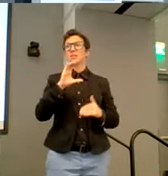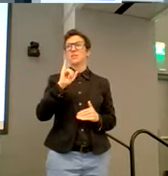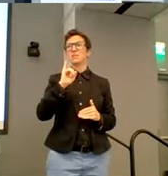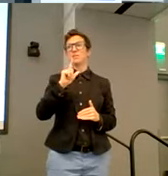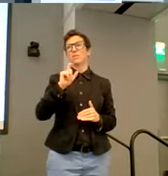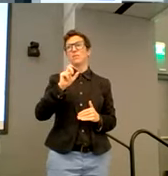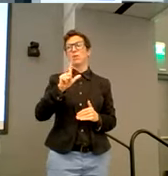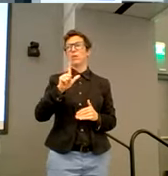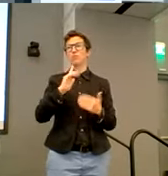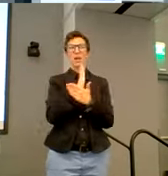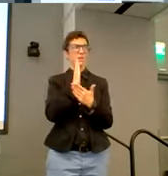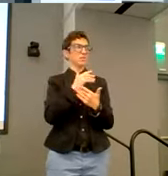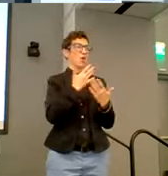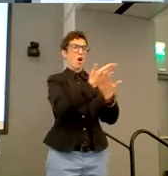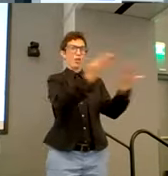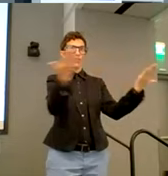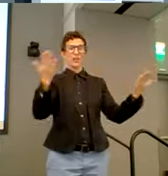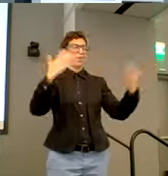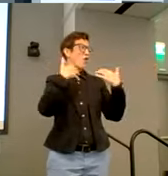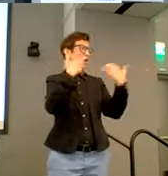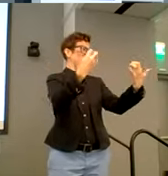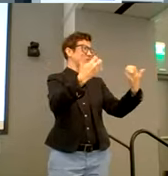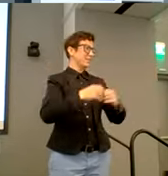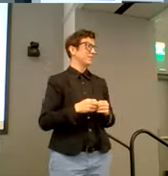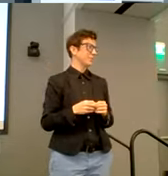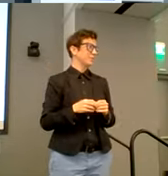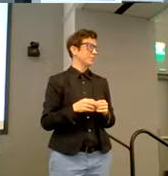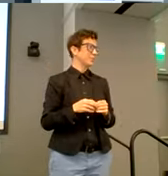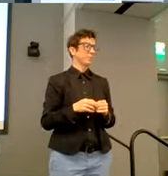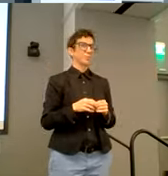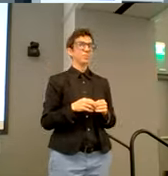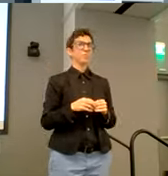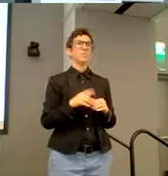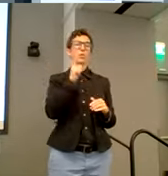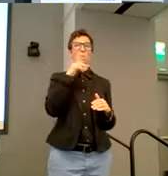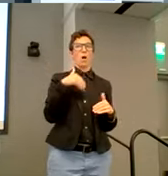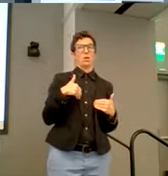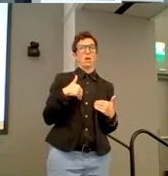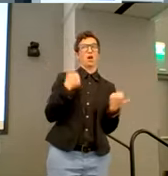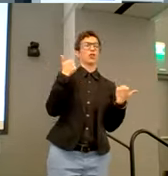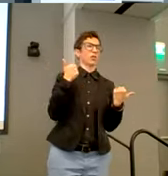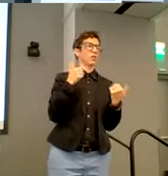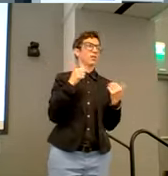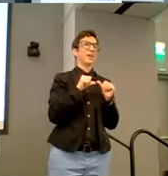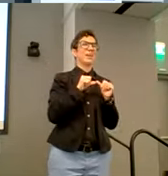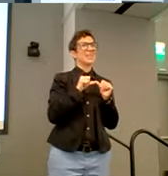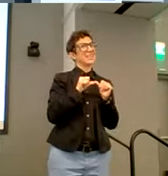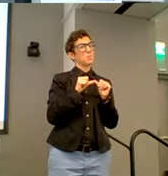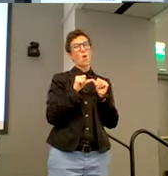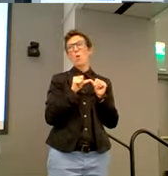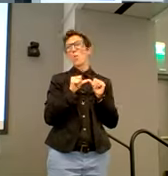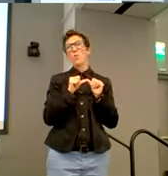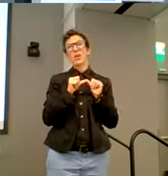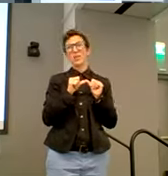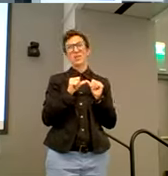So all of you that are in the audience that, on the younger end, keep going forward because